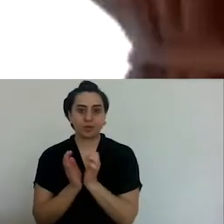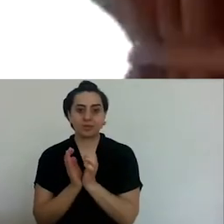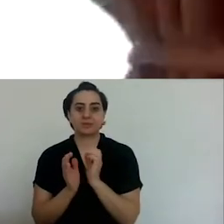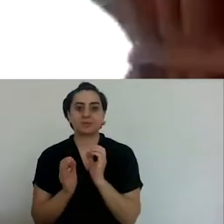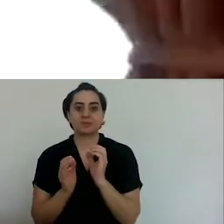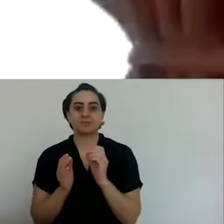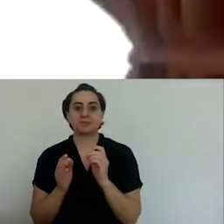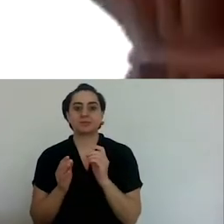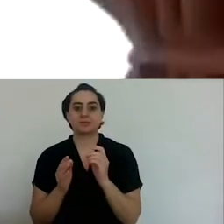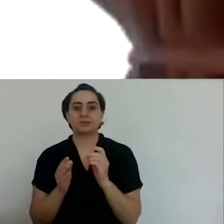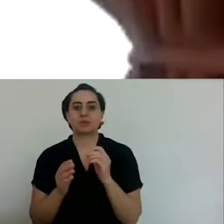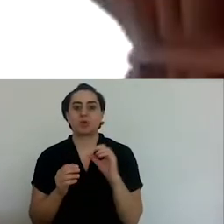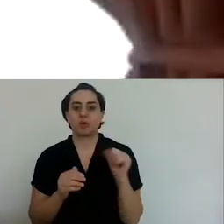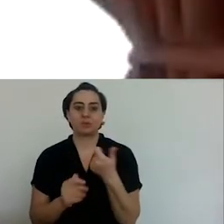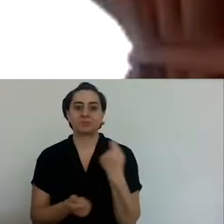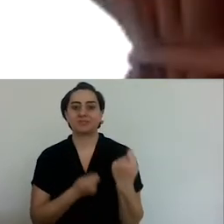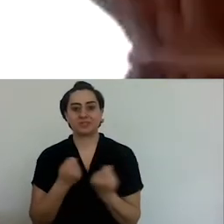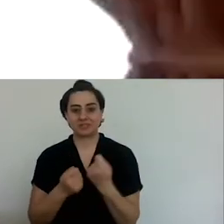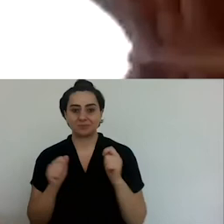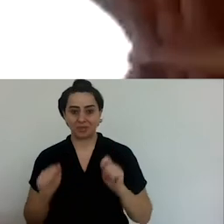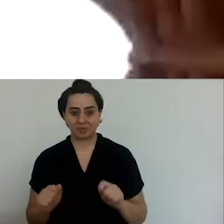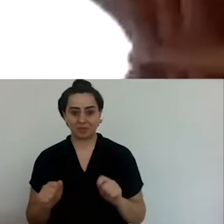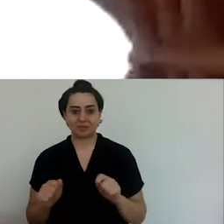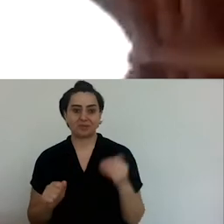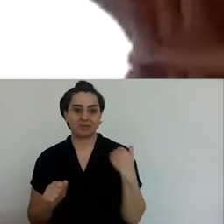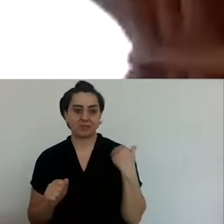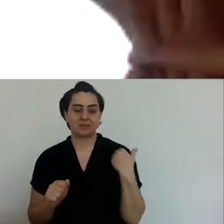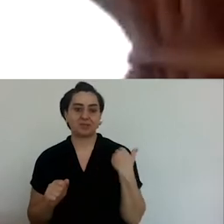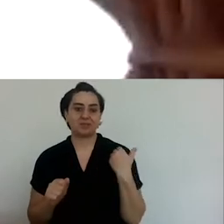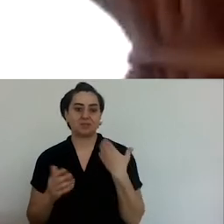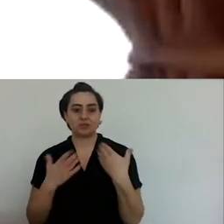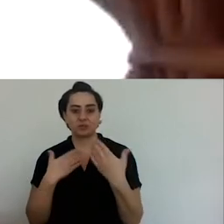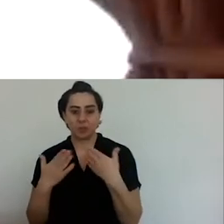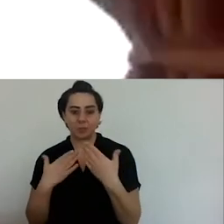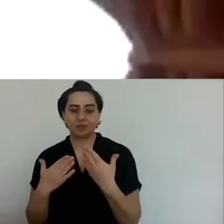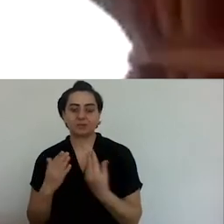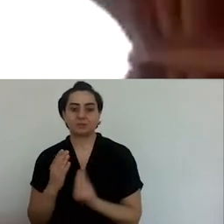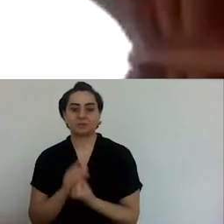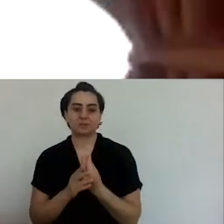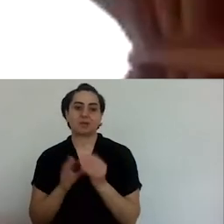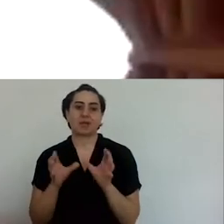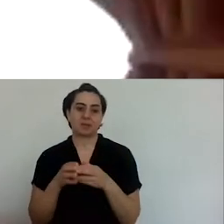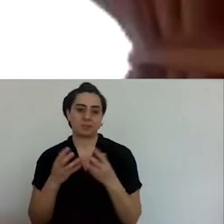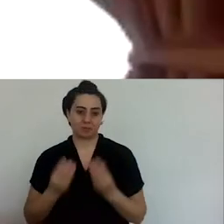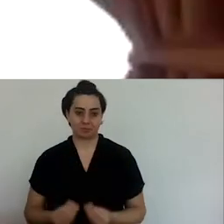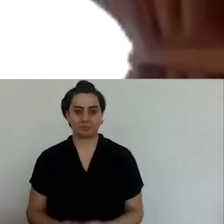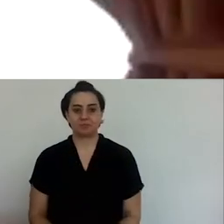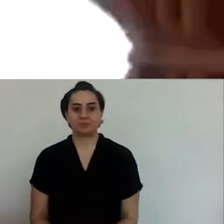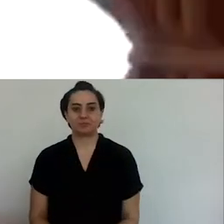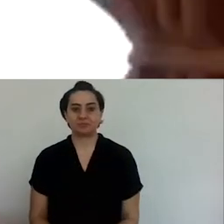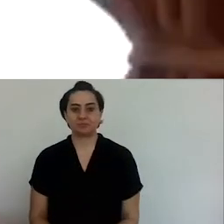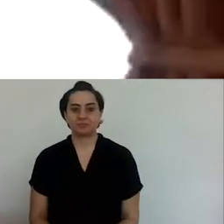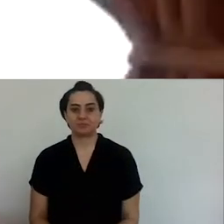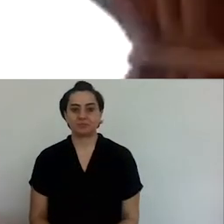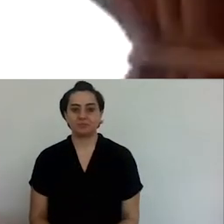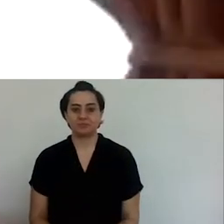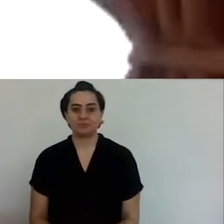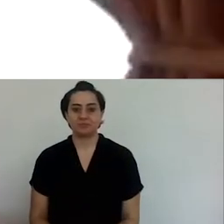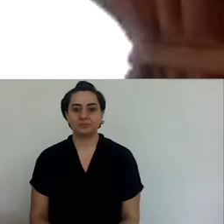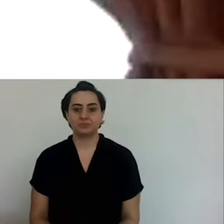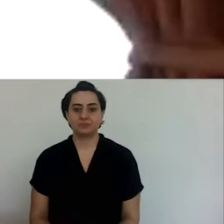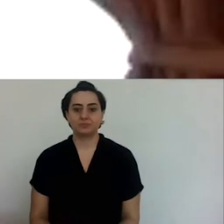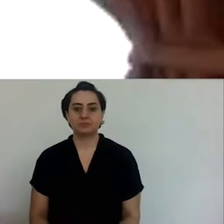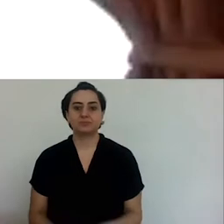the important work for the identification of Turkish cuisine. He undertook the consultancy of the Gastronomica project within SALT.